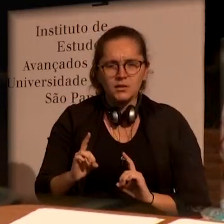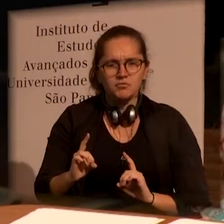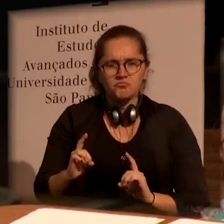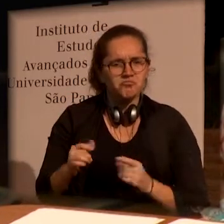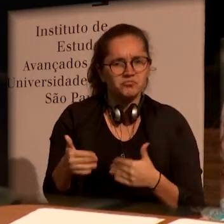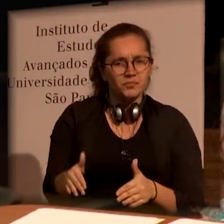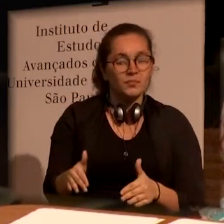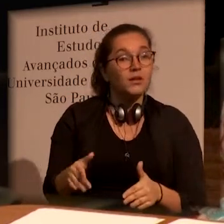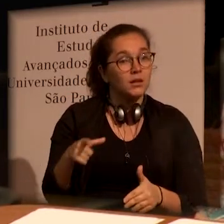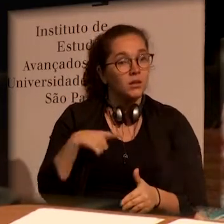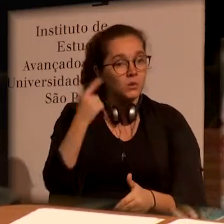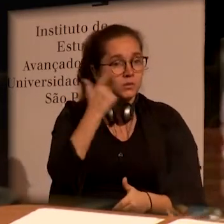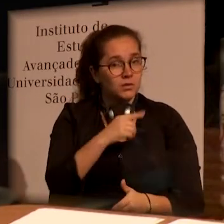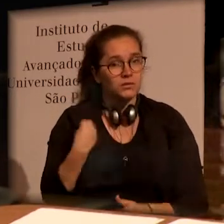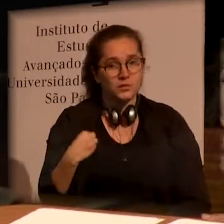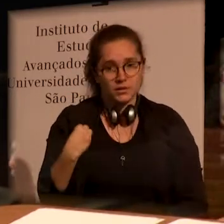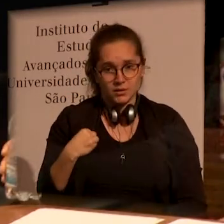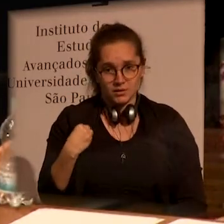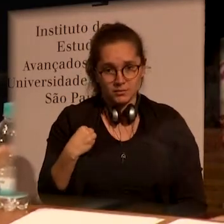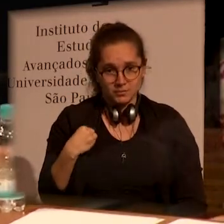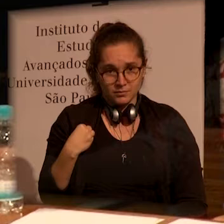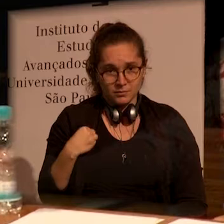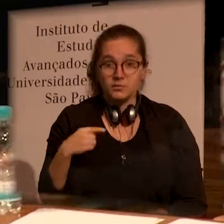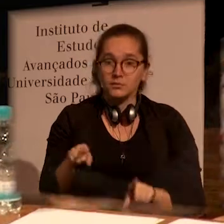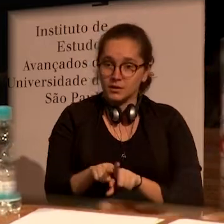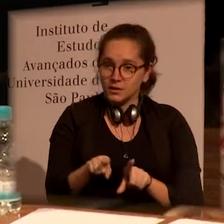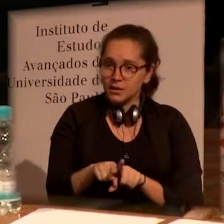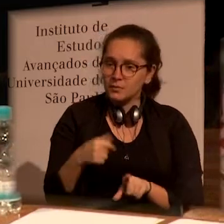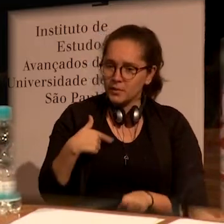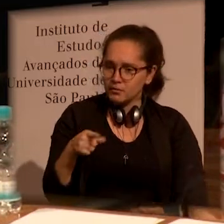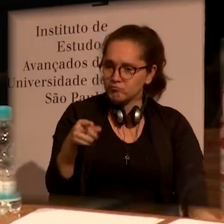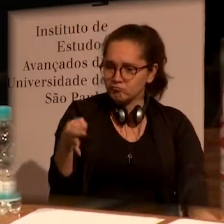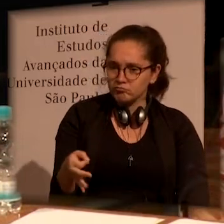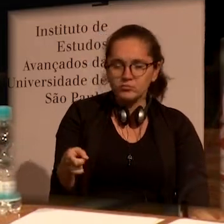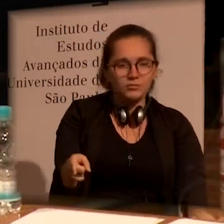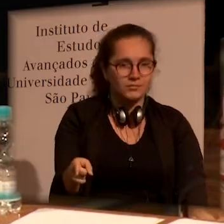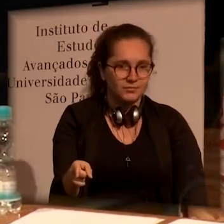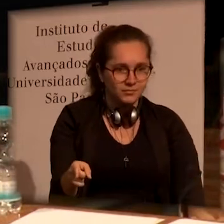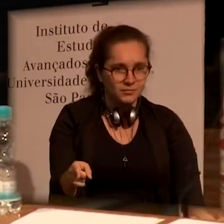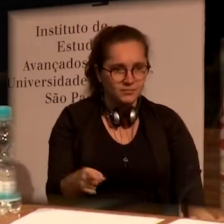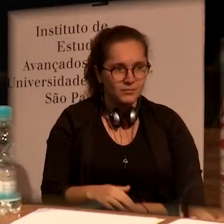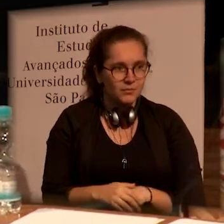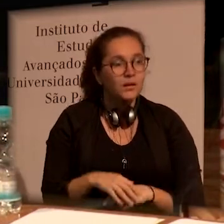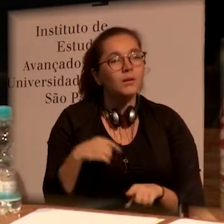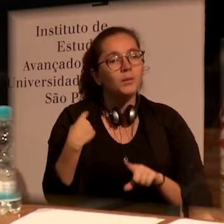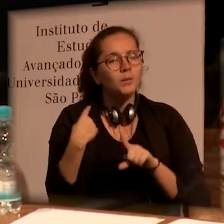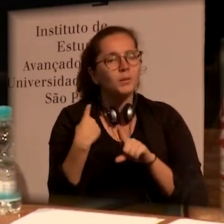and eventually litigate in good faith.